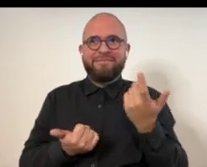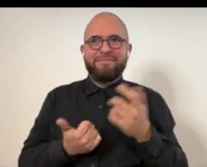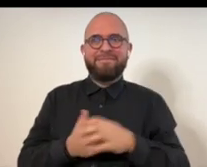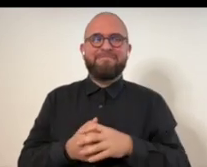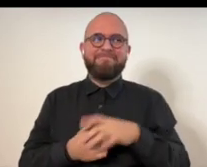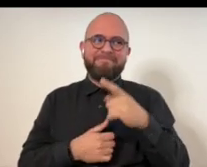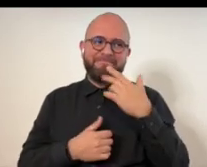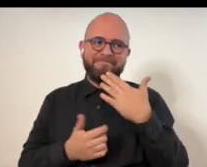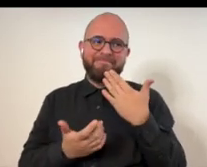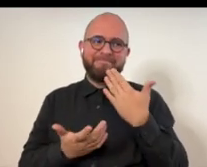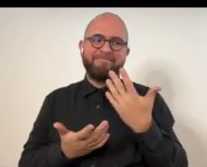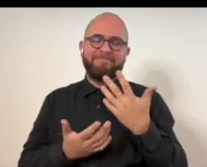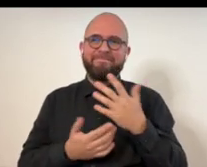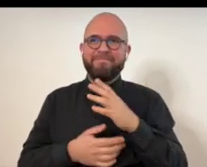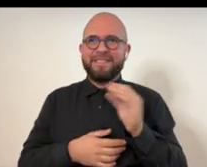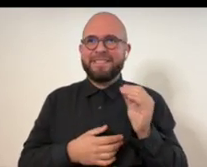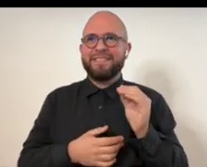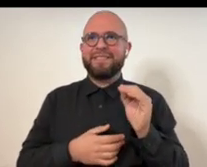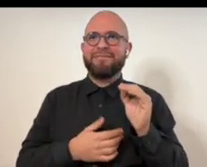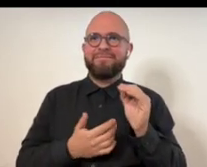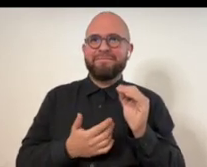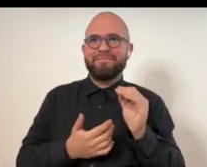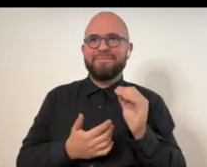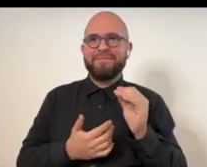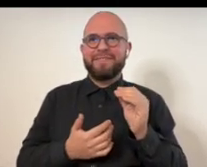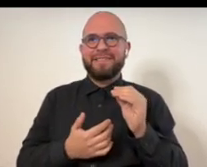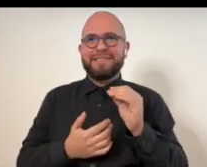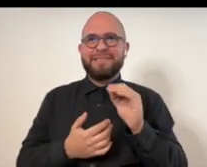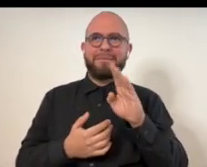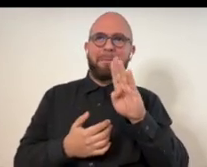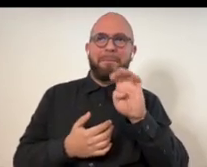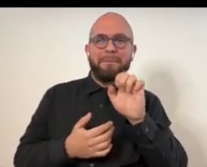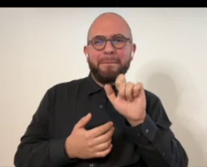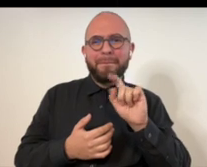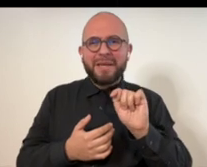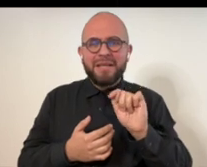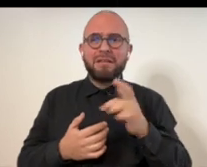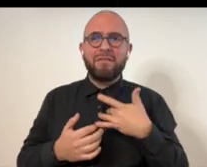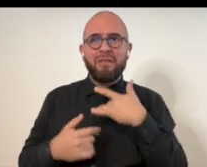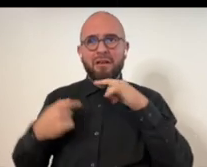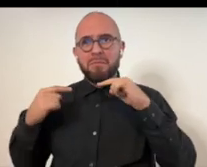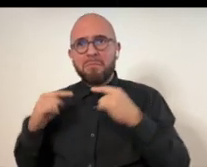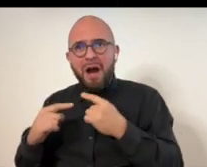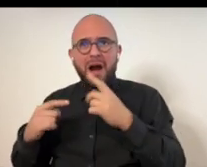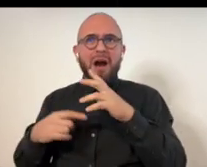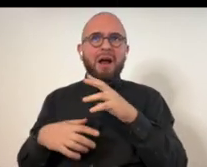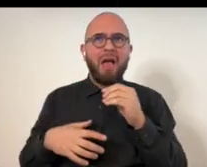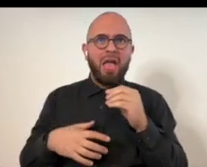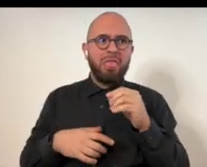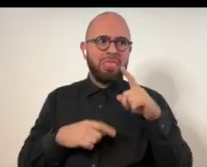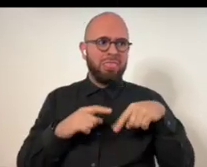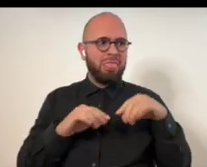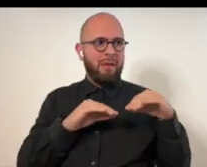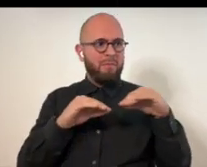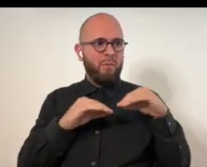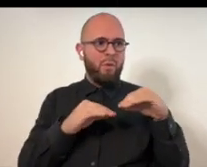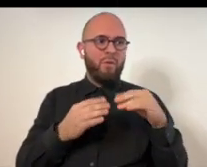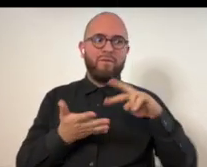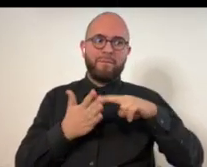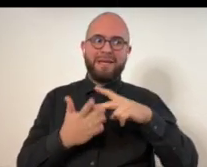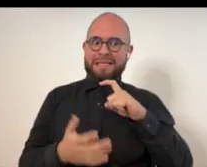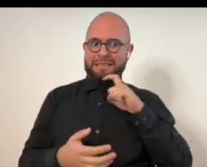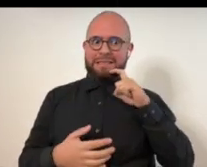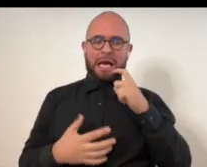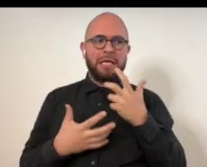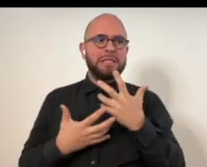um, sex essentially, you know, being beast having pain and being